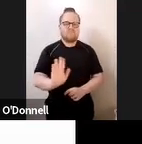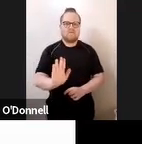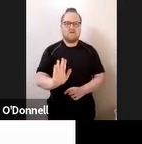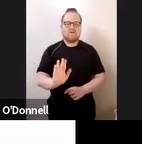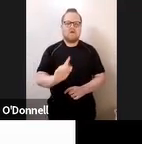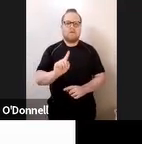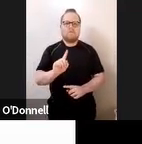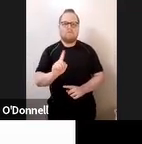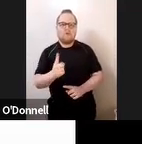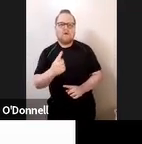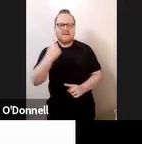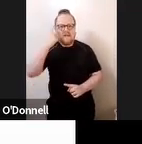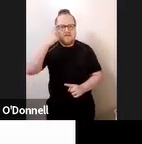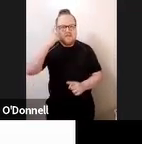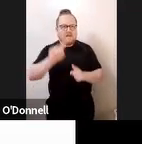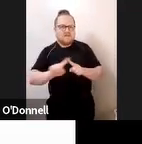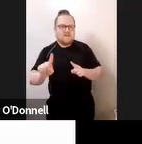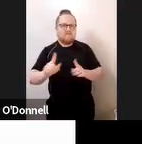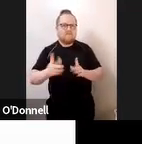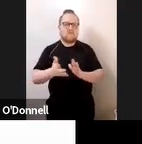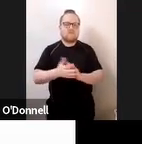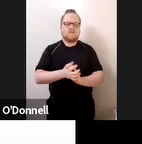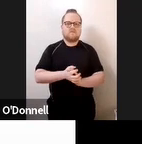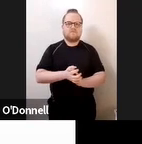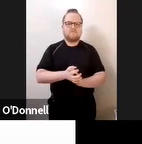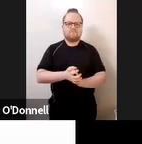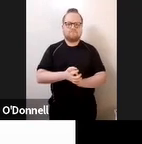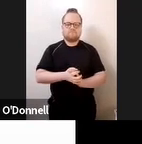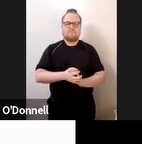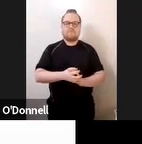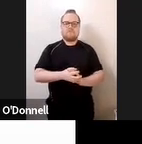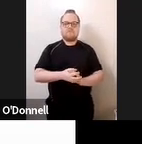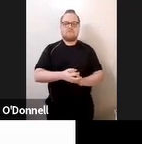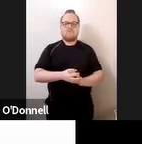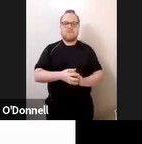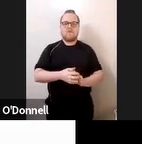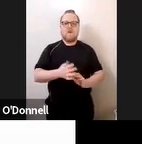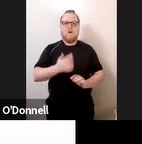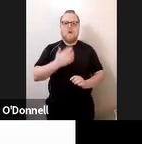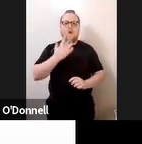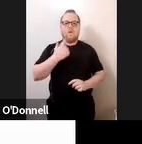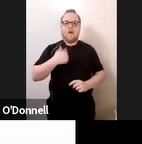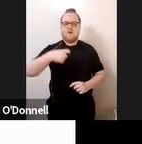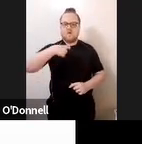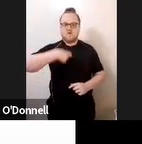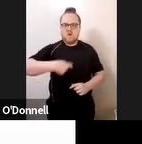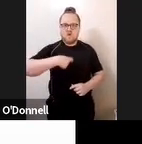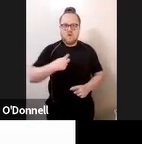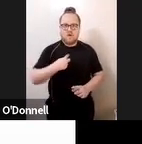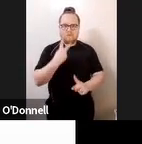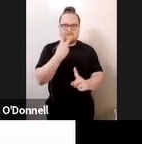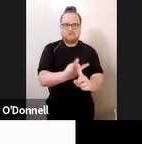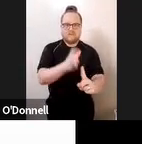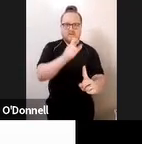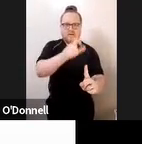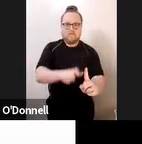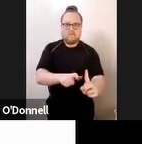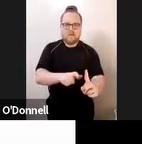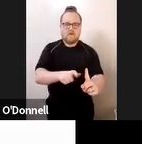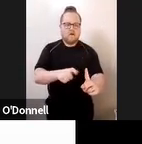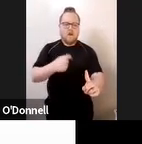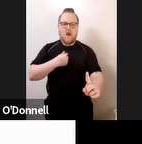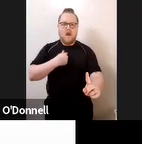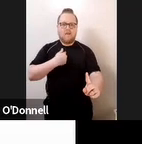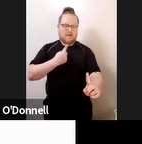we don't really talk about ourselves as social workers. It's not about us. We shouldn't be self-disclosing too much